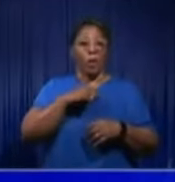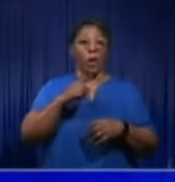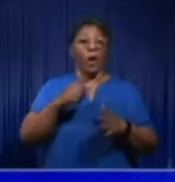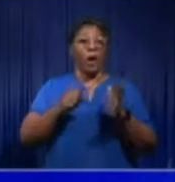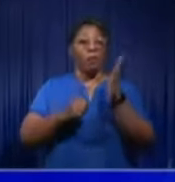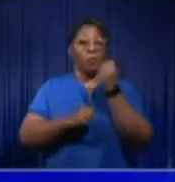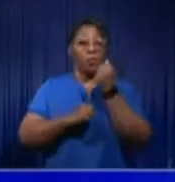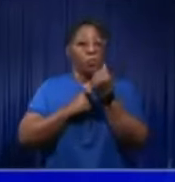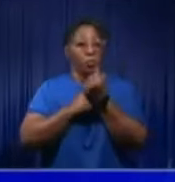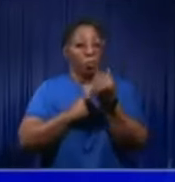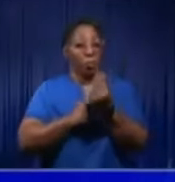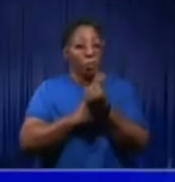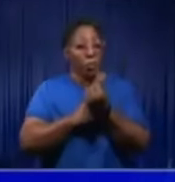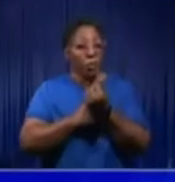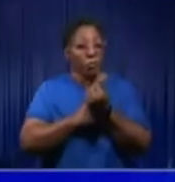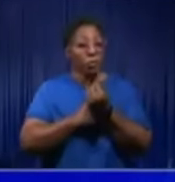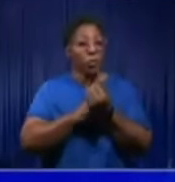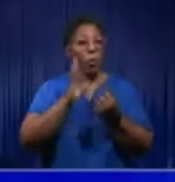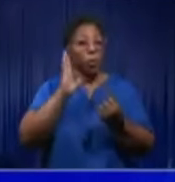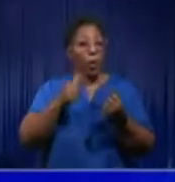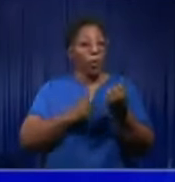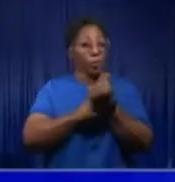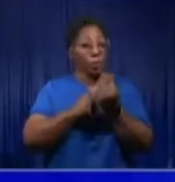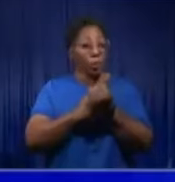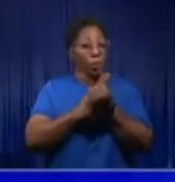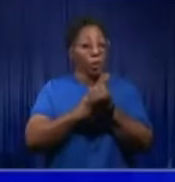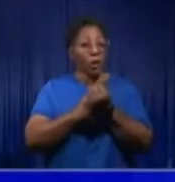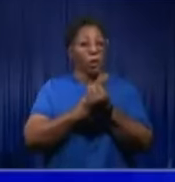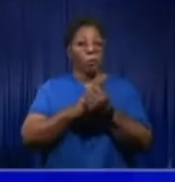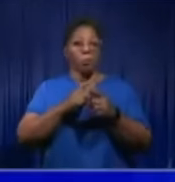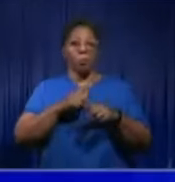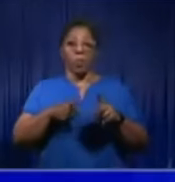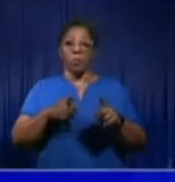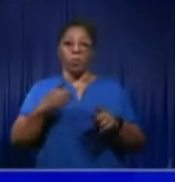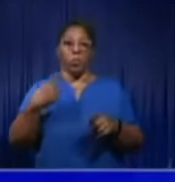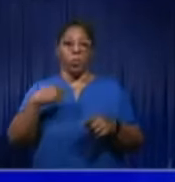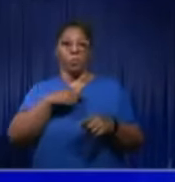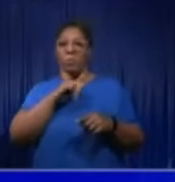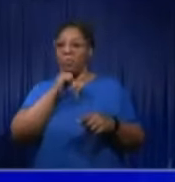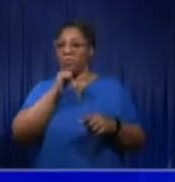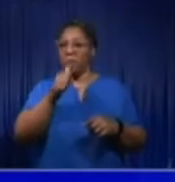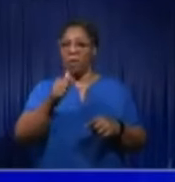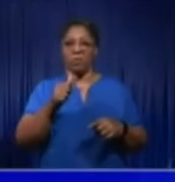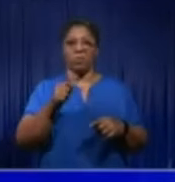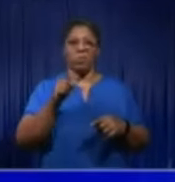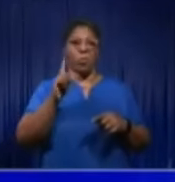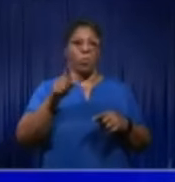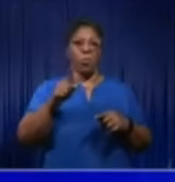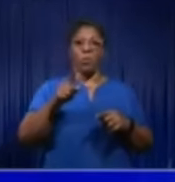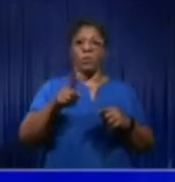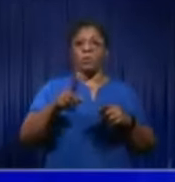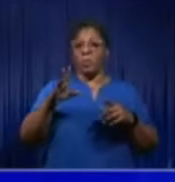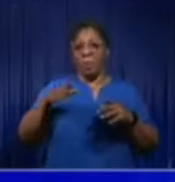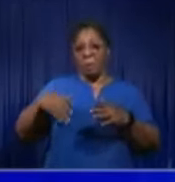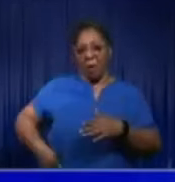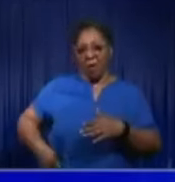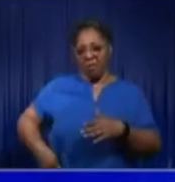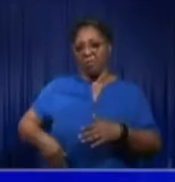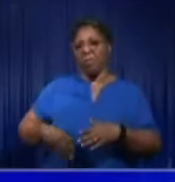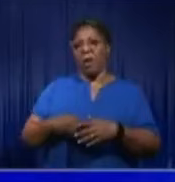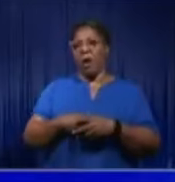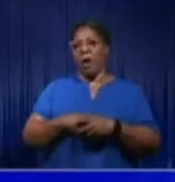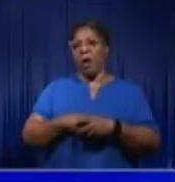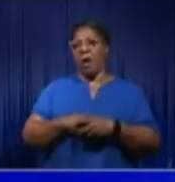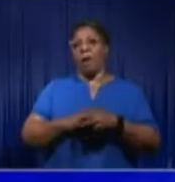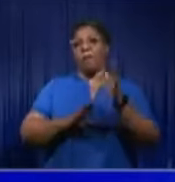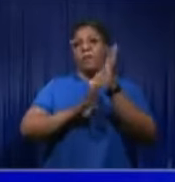but we will not be placed in the pocket of any developers. It is not about all costs. It is about to do what is right,